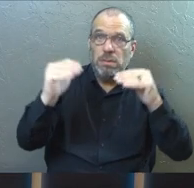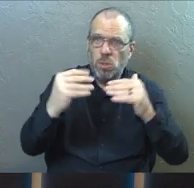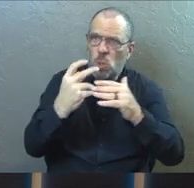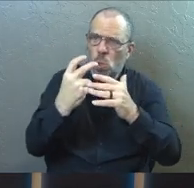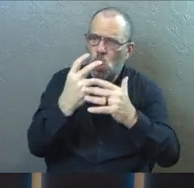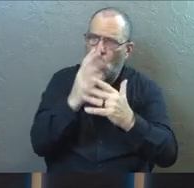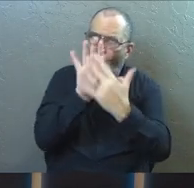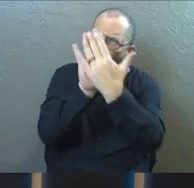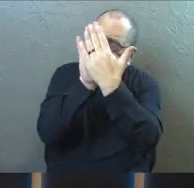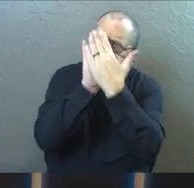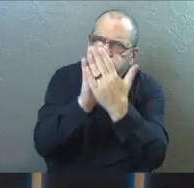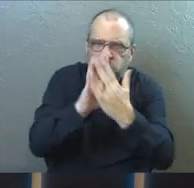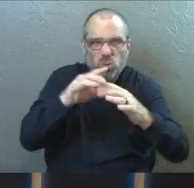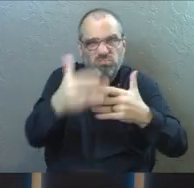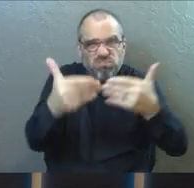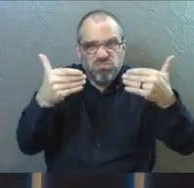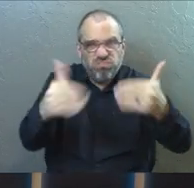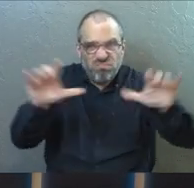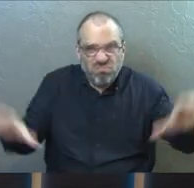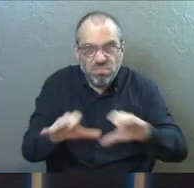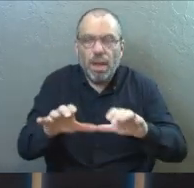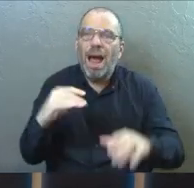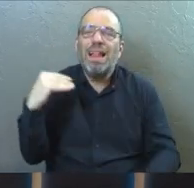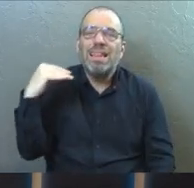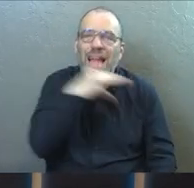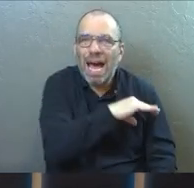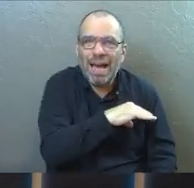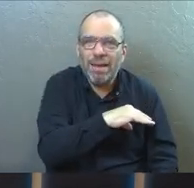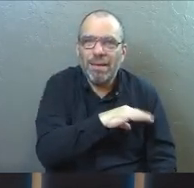that deeper life. So you better get to work. That's all lies.